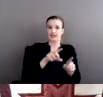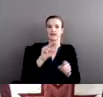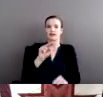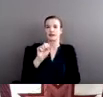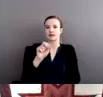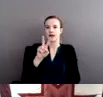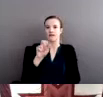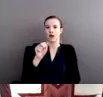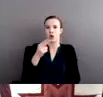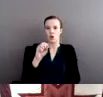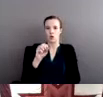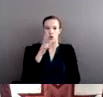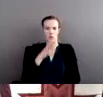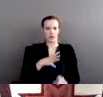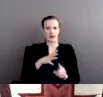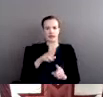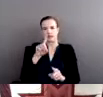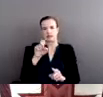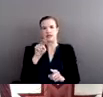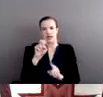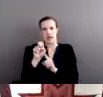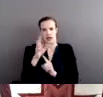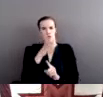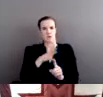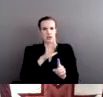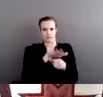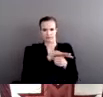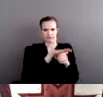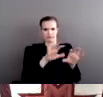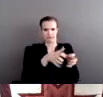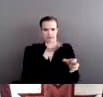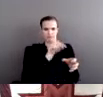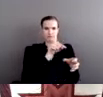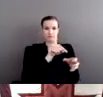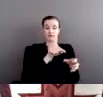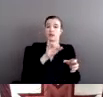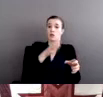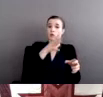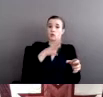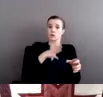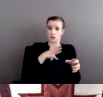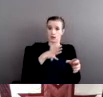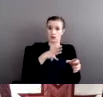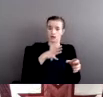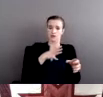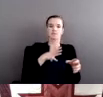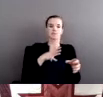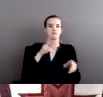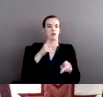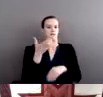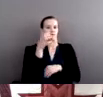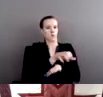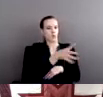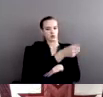women is probably the better term. And these women had also been removed forcibly from their homeland